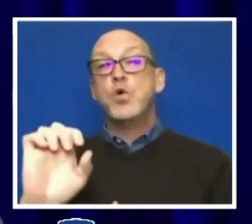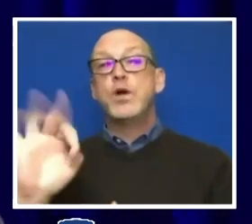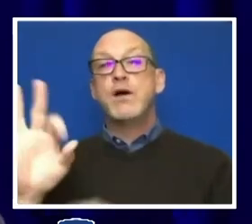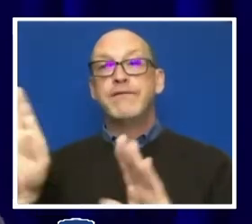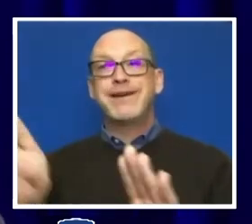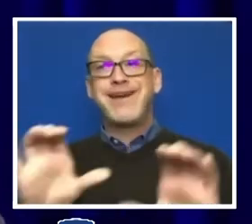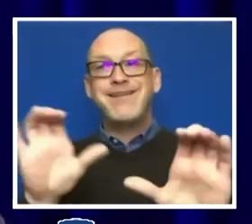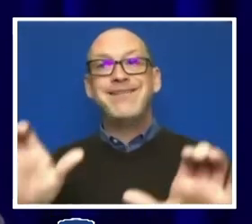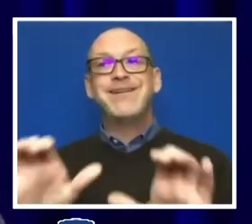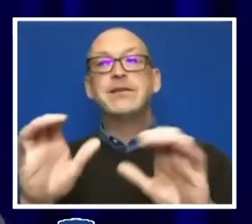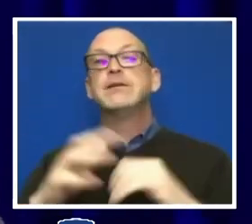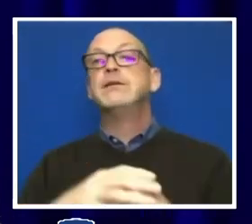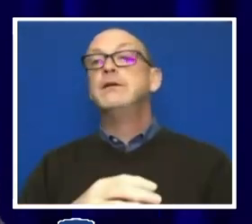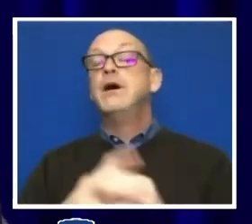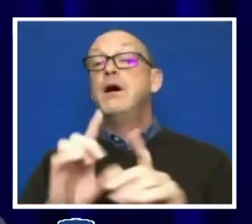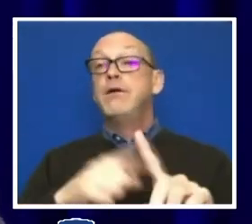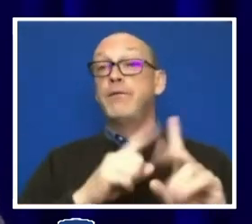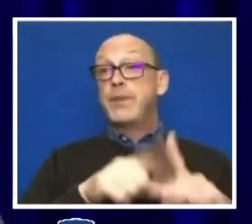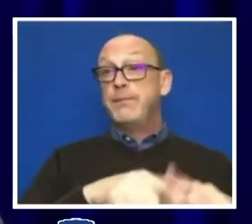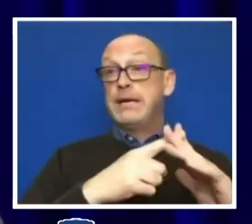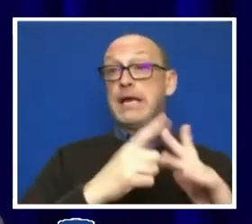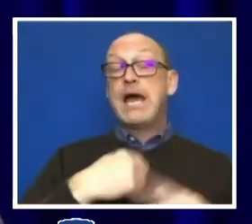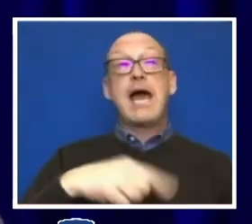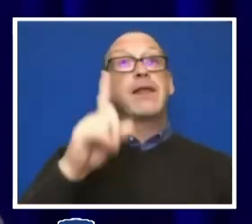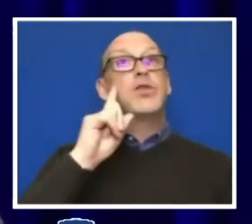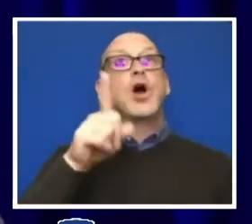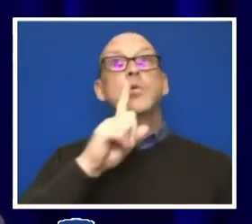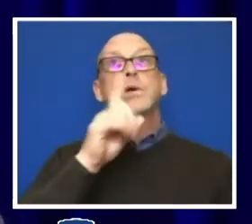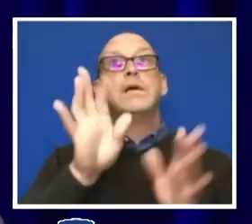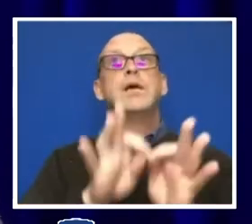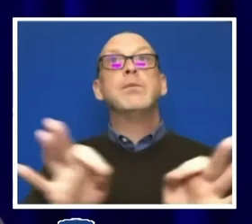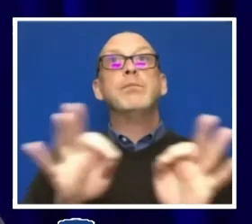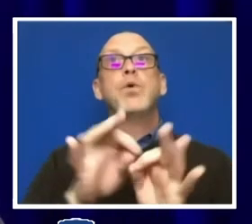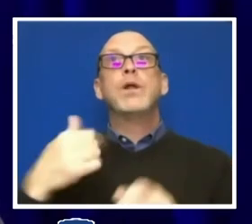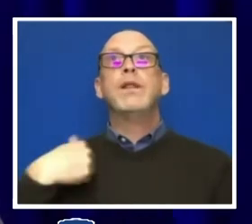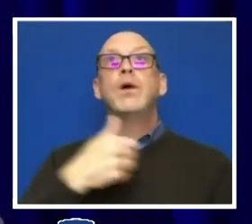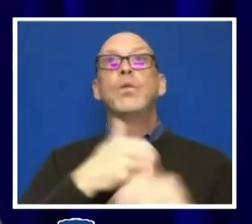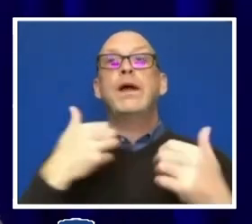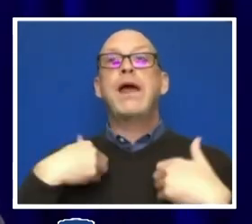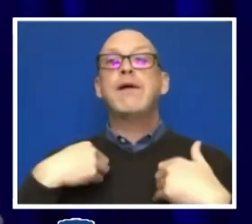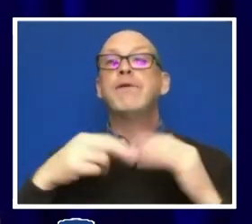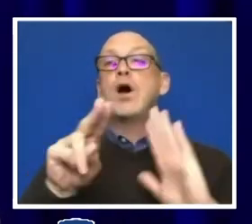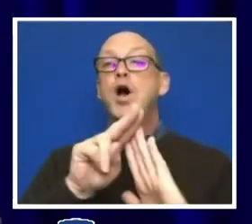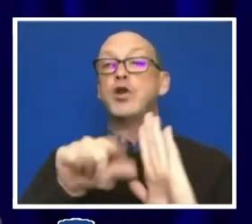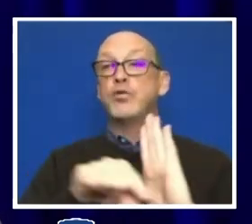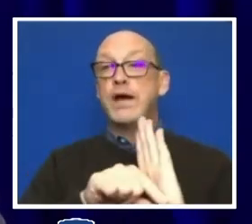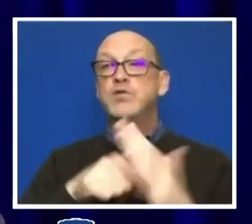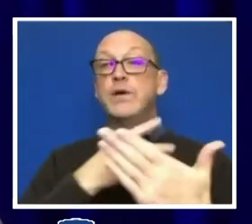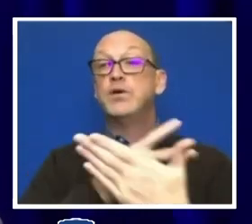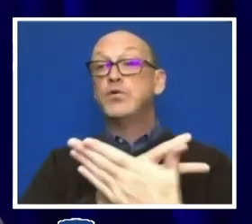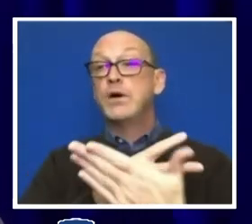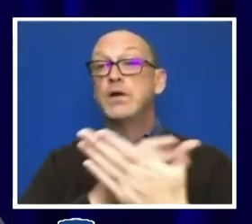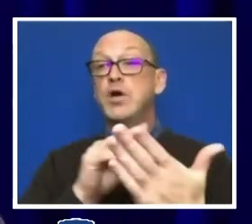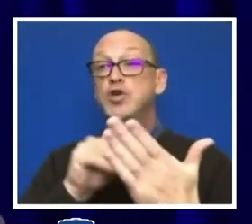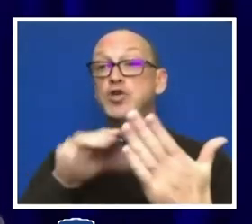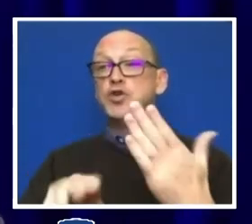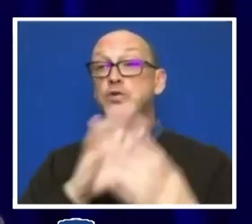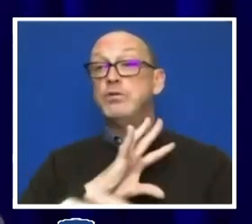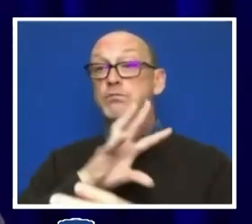beginning, I believed it was extremely important that we had undergraduate and graduate student participation.